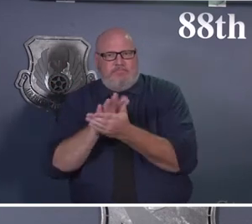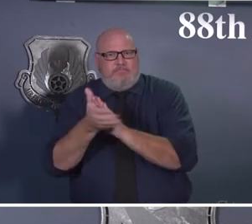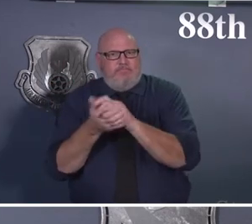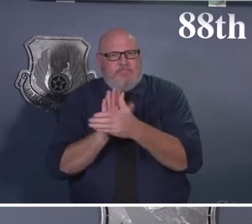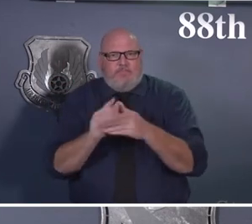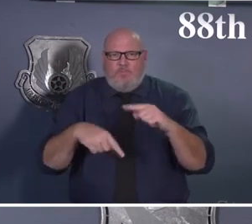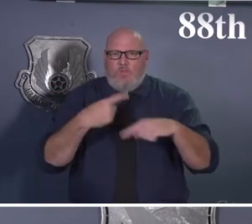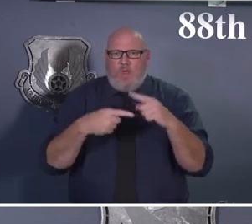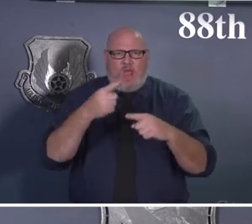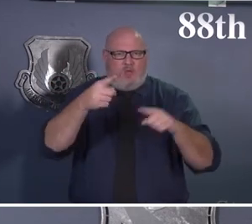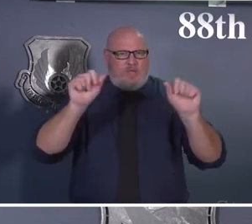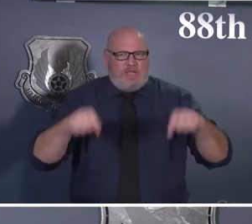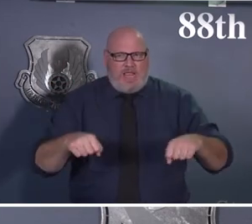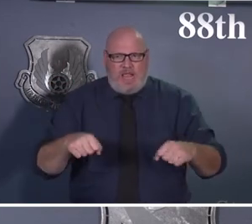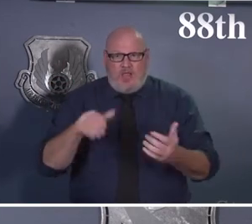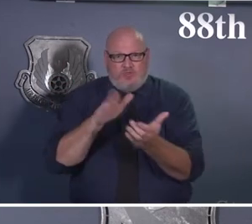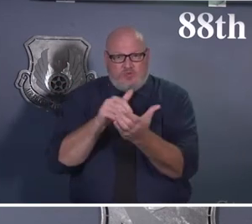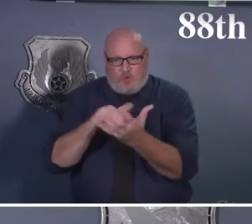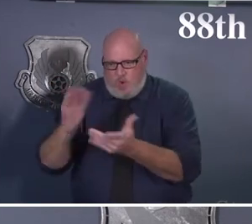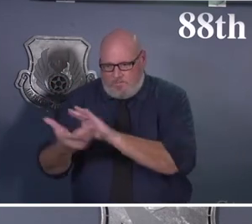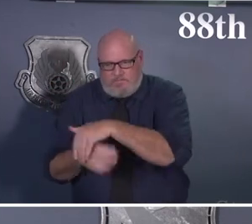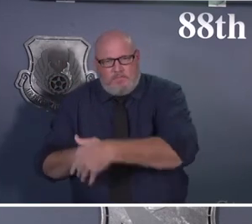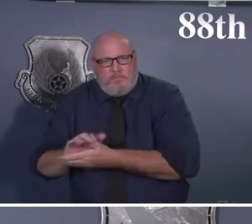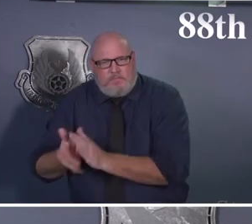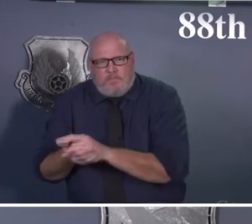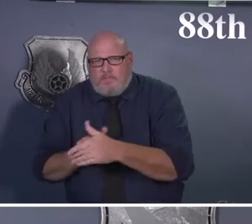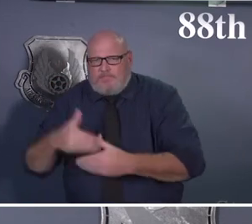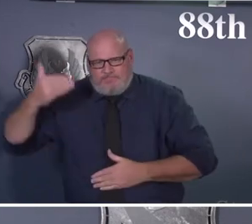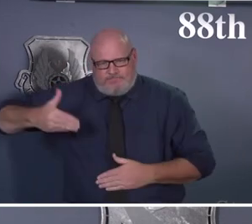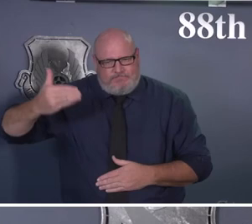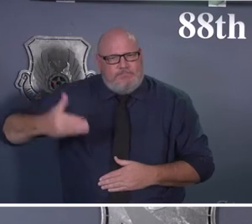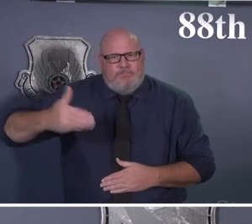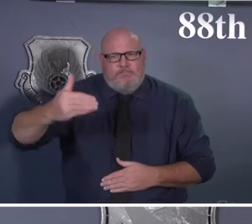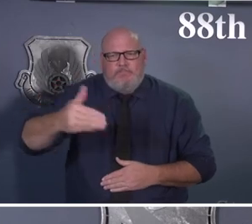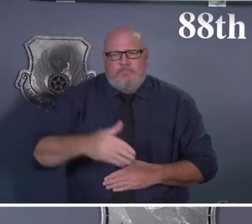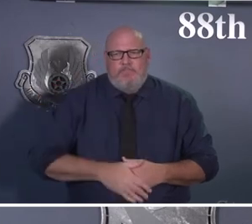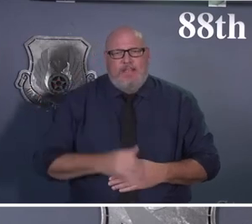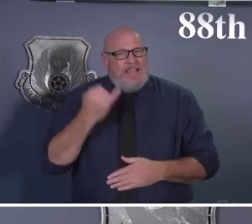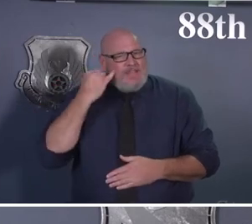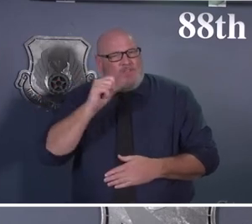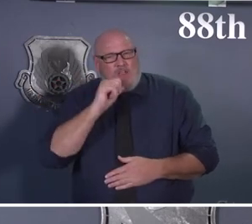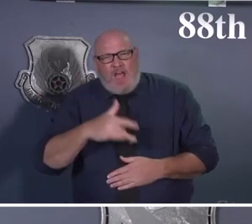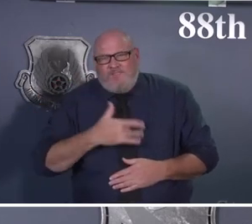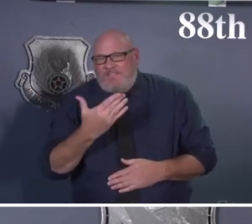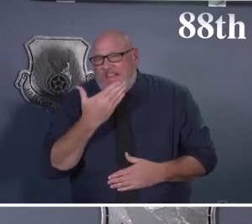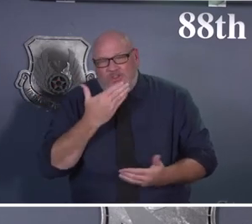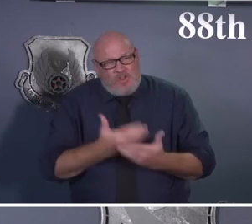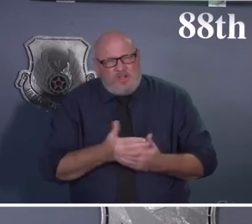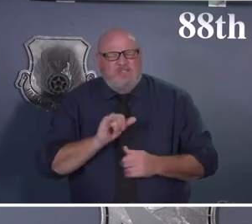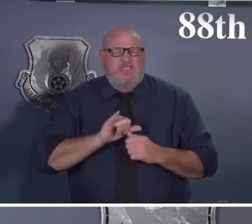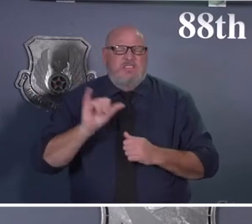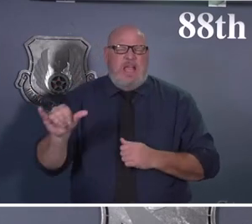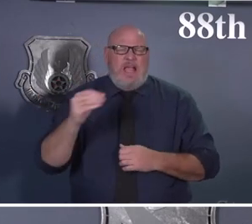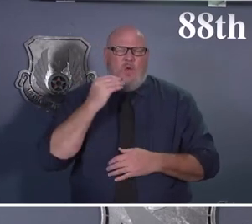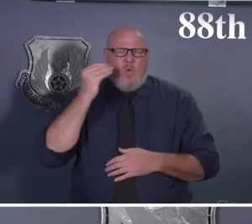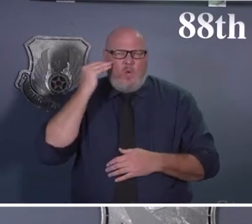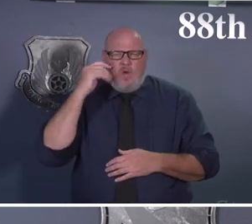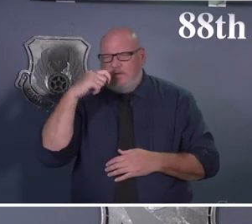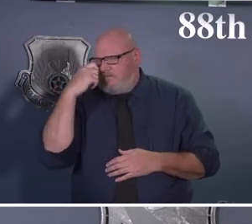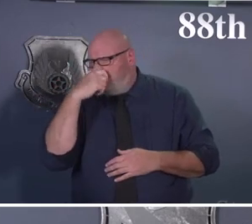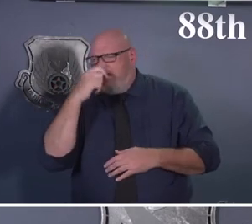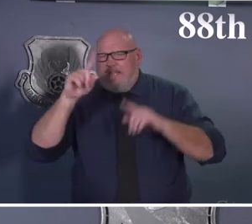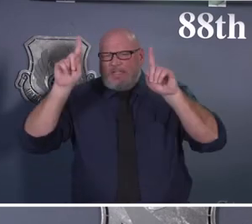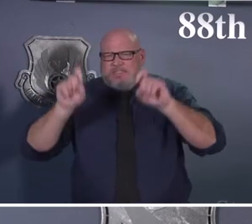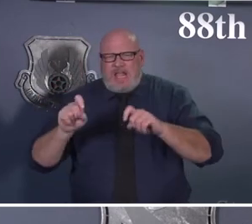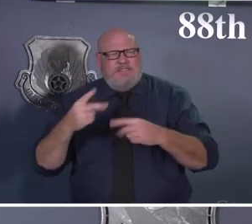your hands. Use soap. Do all those things you need to do. If you're not feeling well, please stay home and get tested. Get checked out. You never know